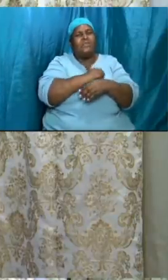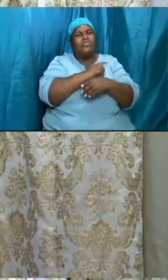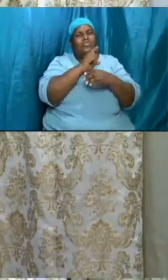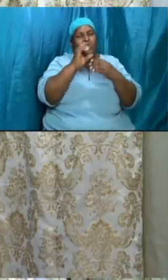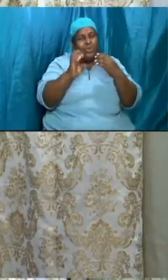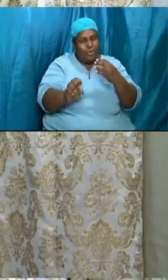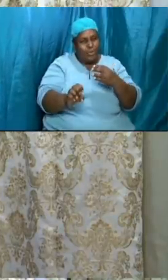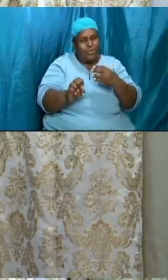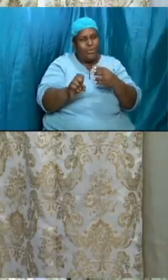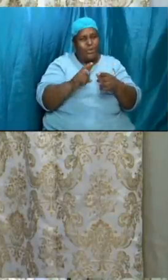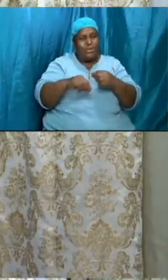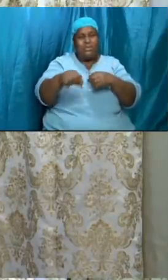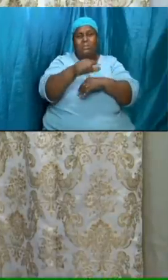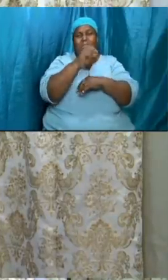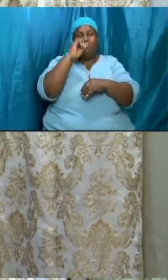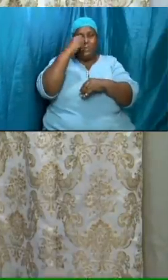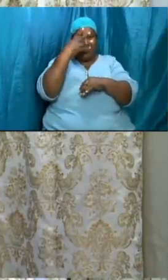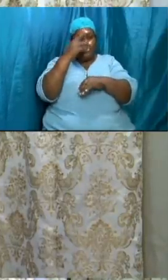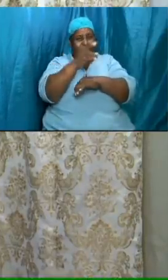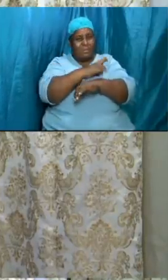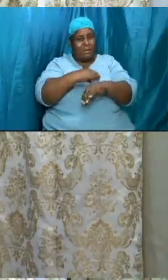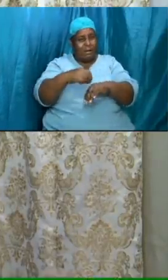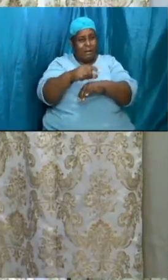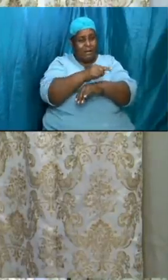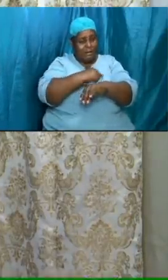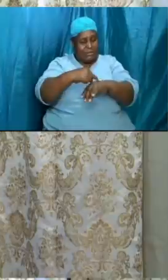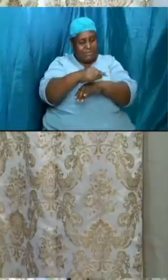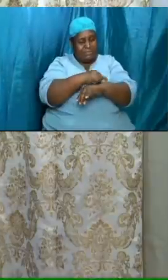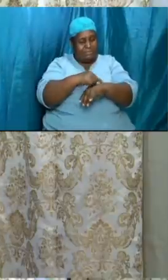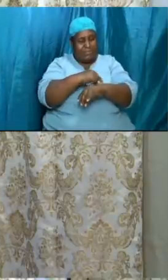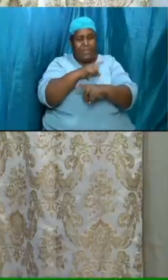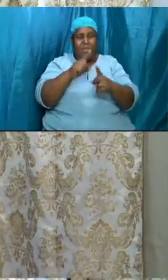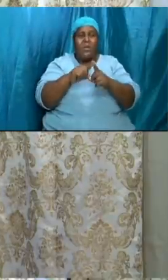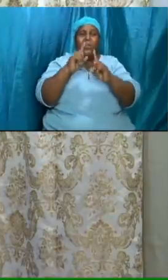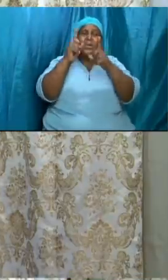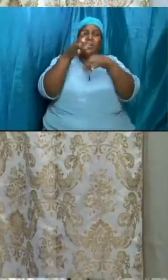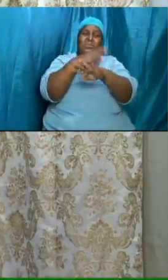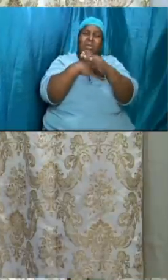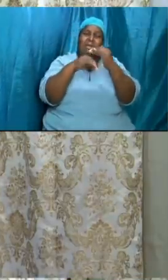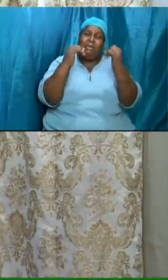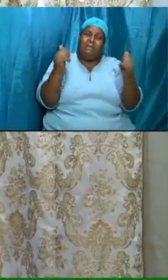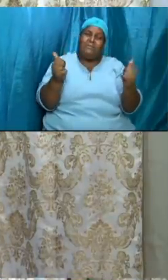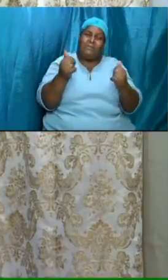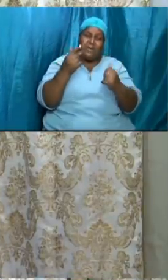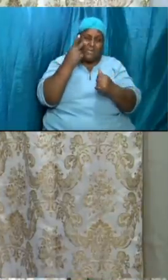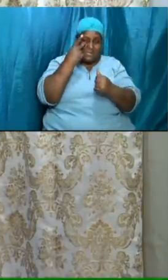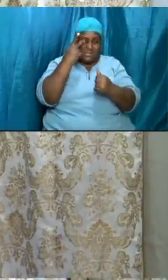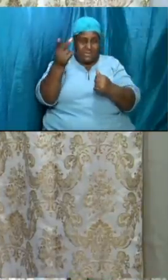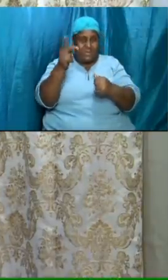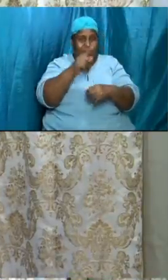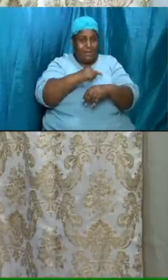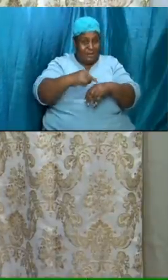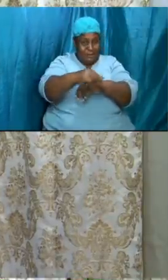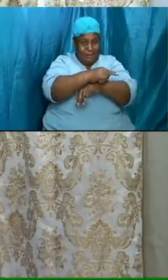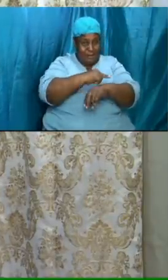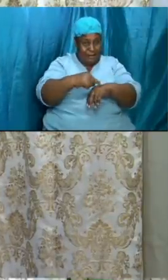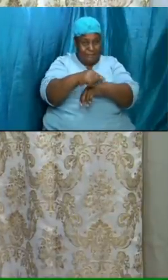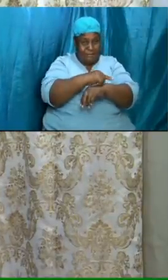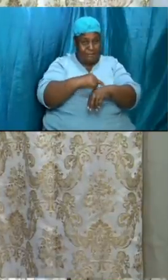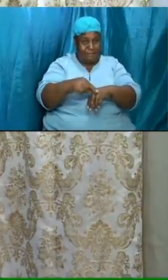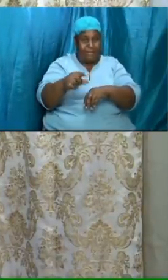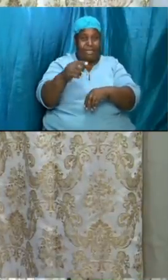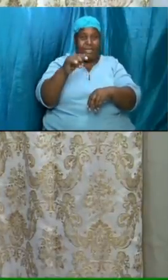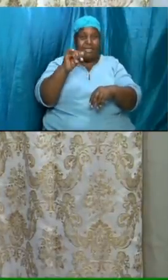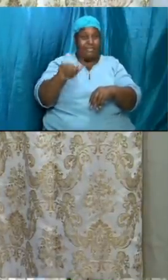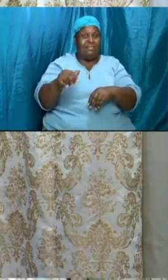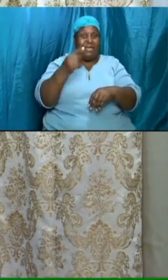heaven heaven is going to be worth it all because when we get there we are going to see gardens that eyes